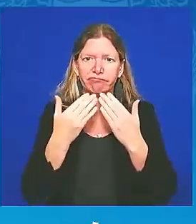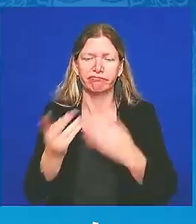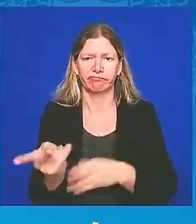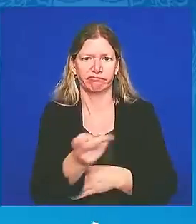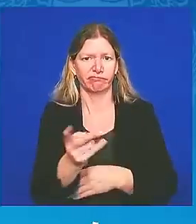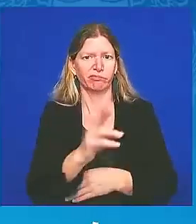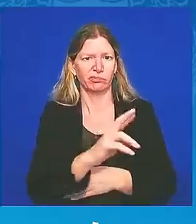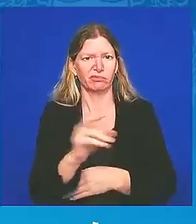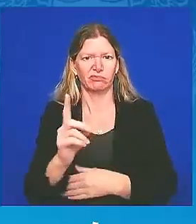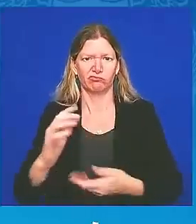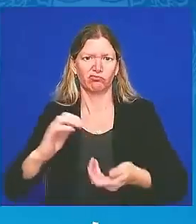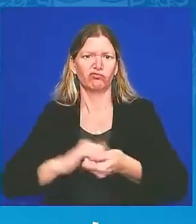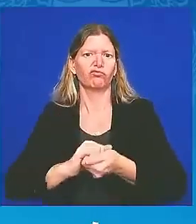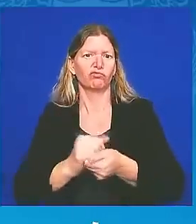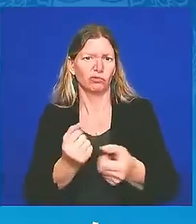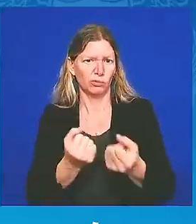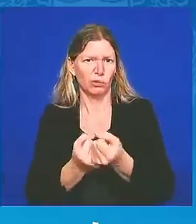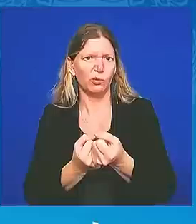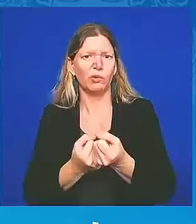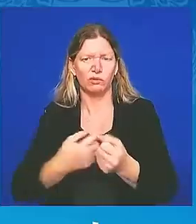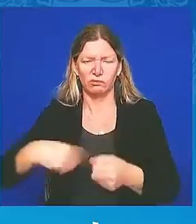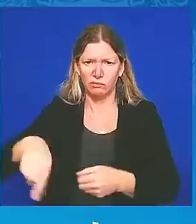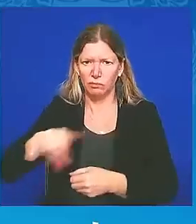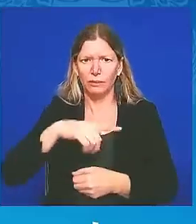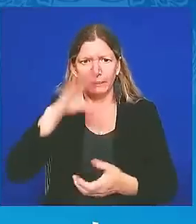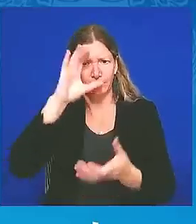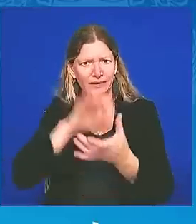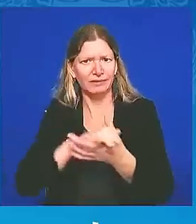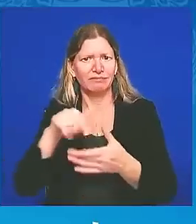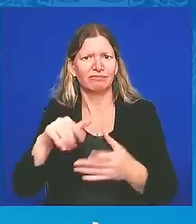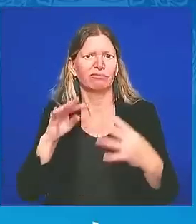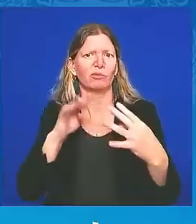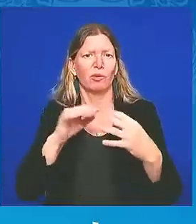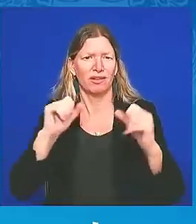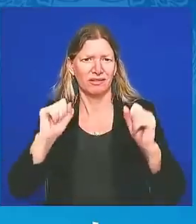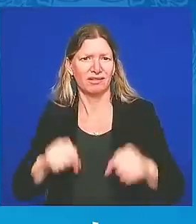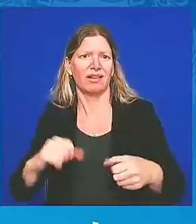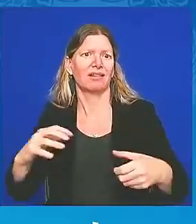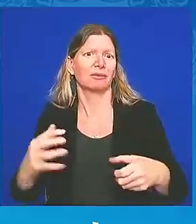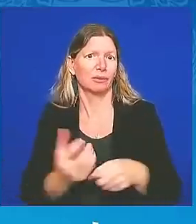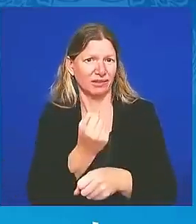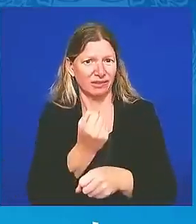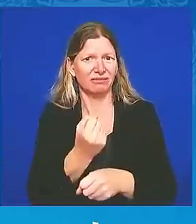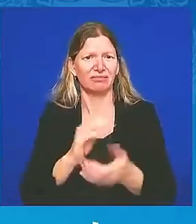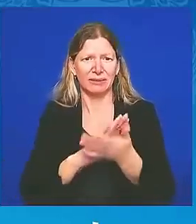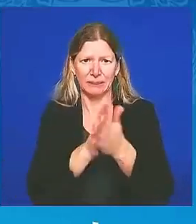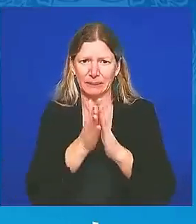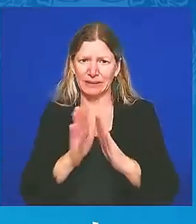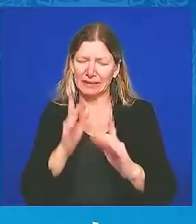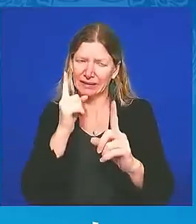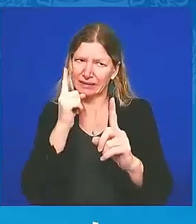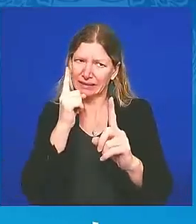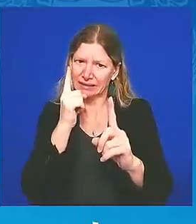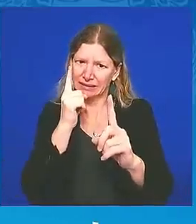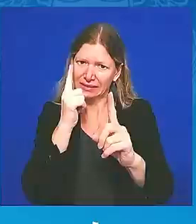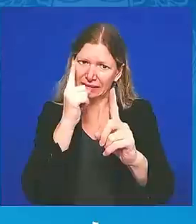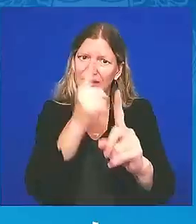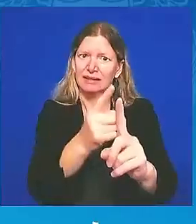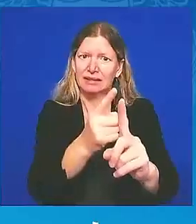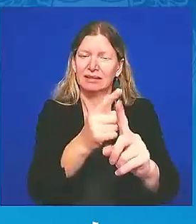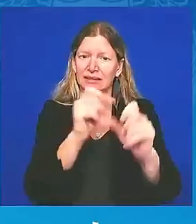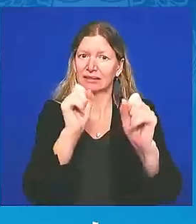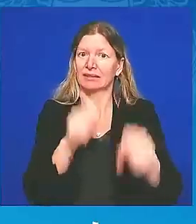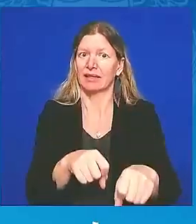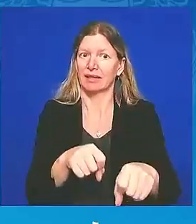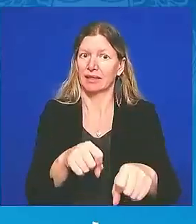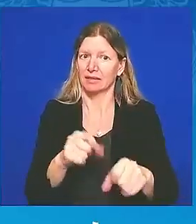peace can be close and only with the United States. Madam Vice President, this is our, you said,